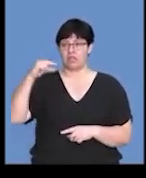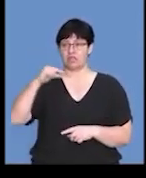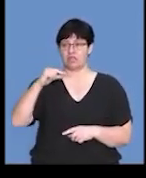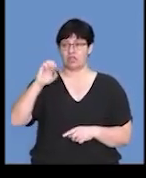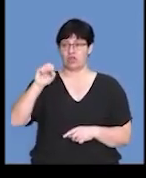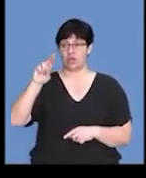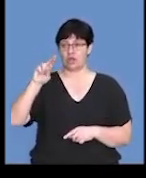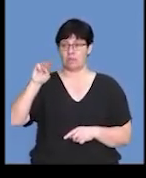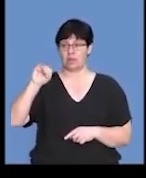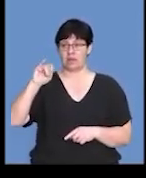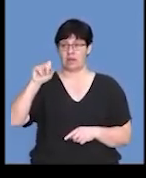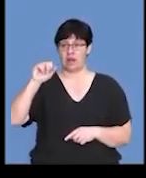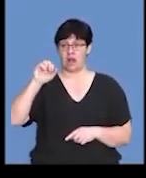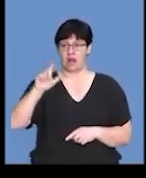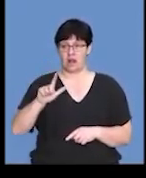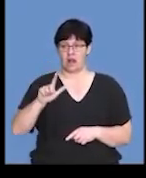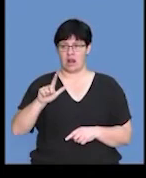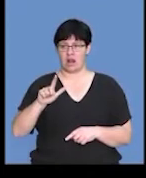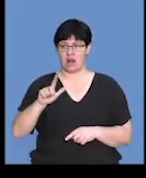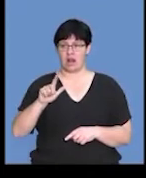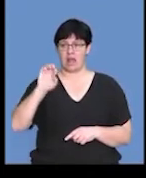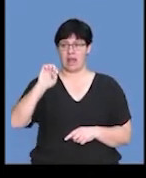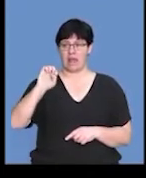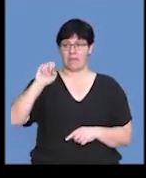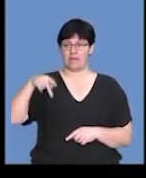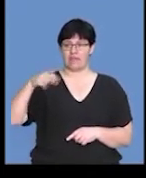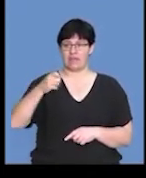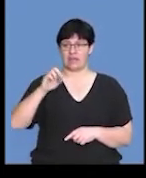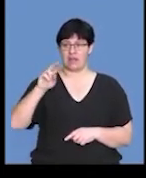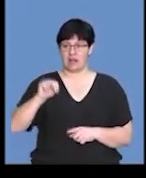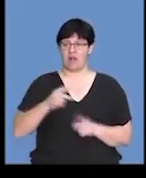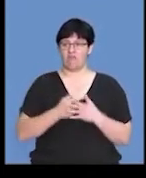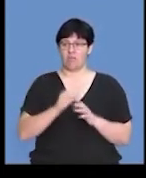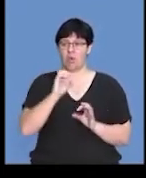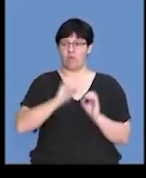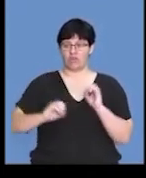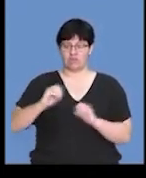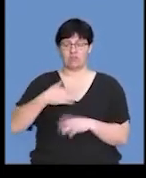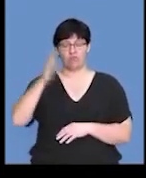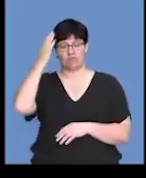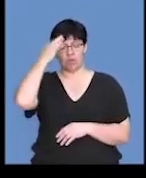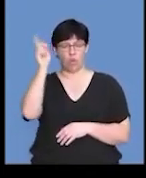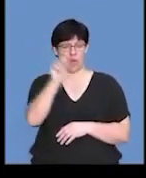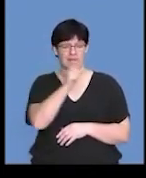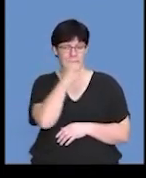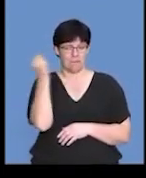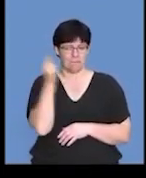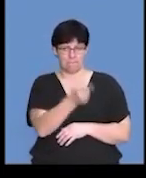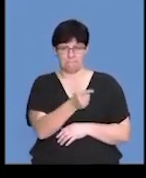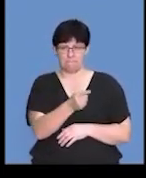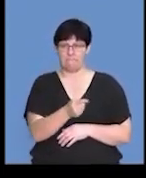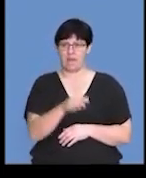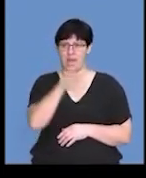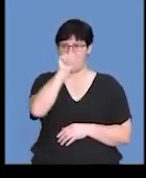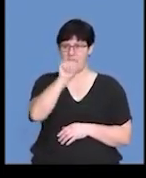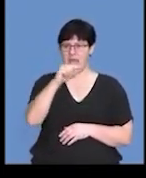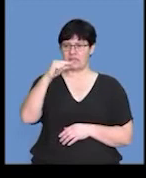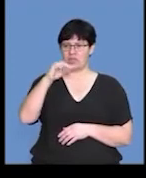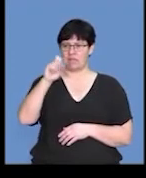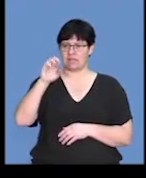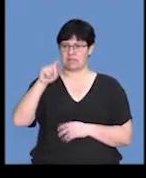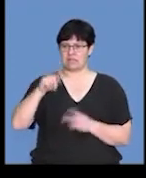of the ovaries is known as, options are A, gametogenesis, B, eugenesis,